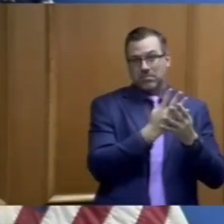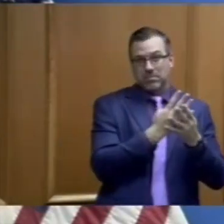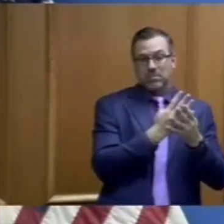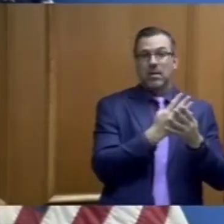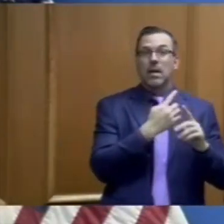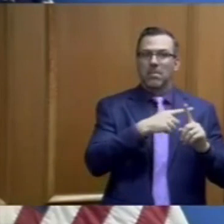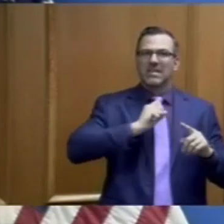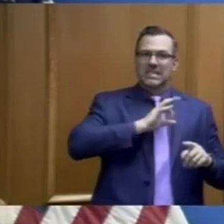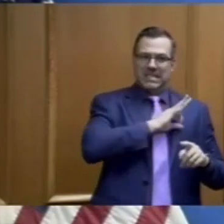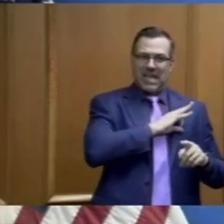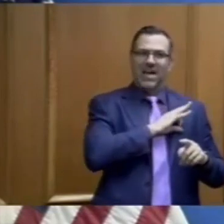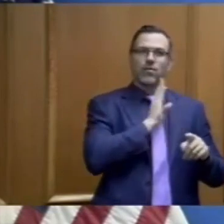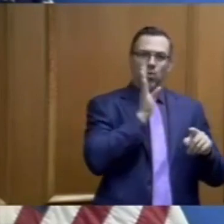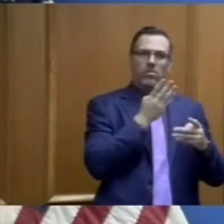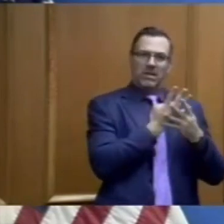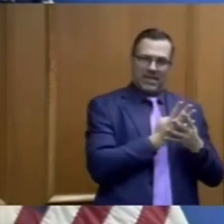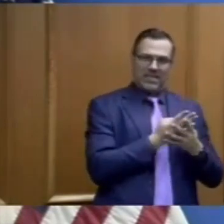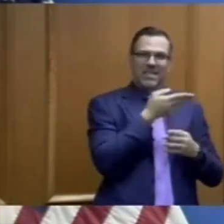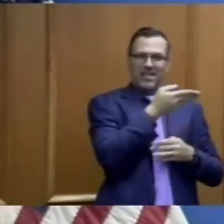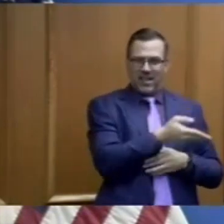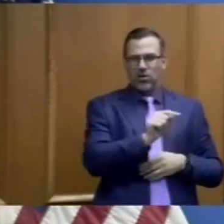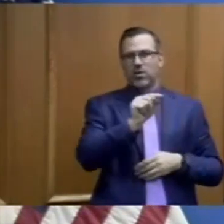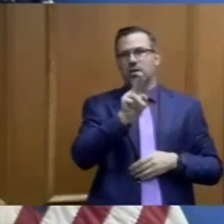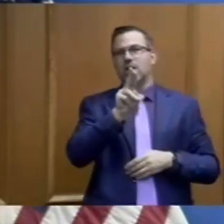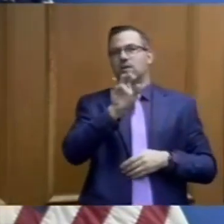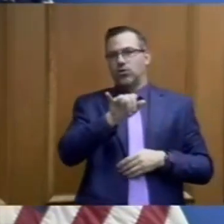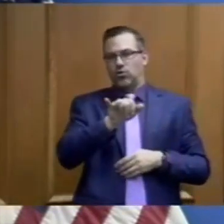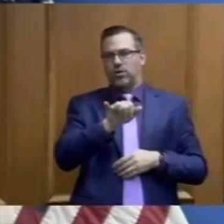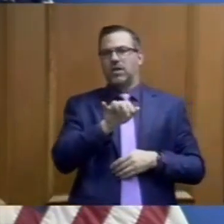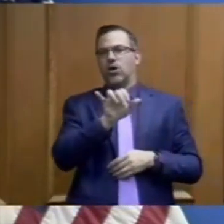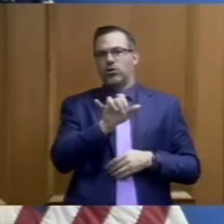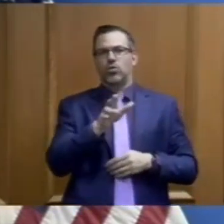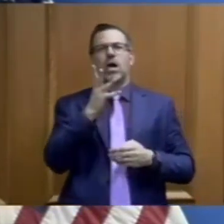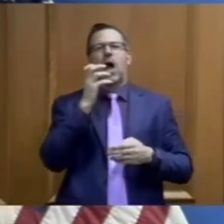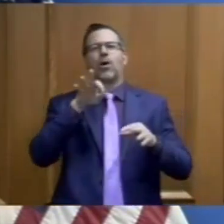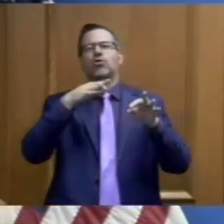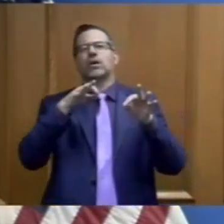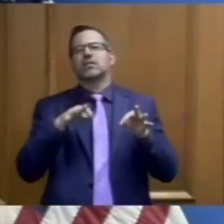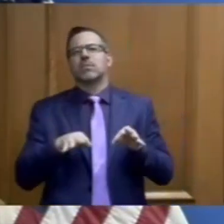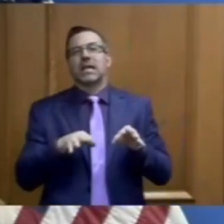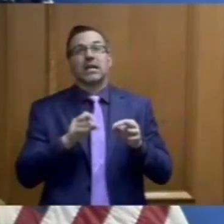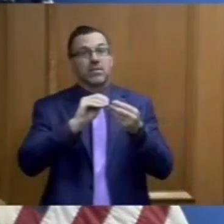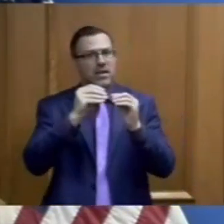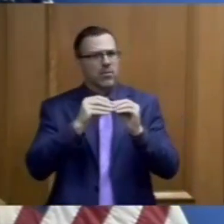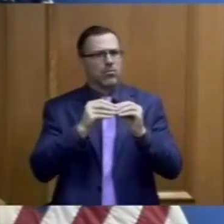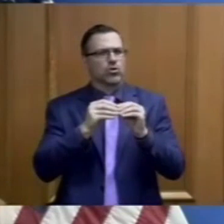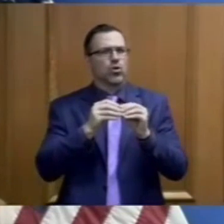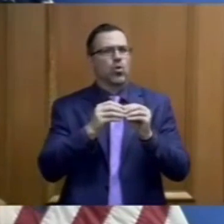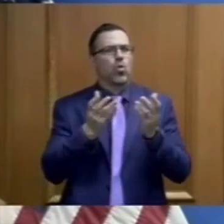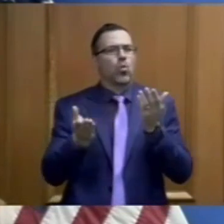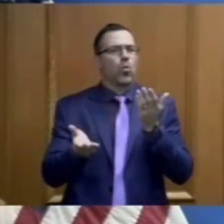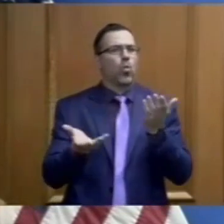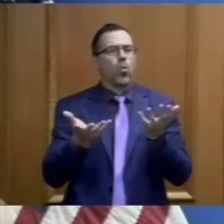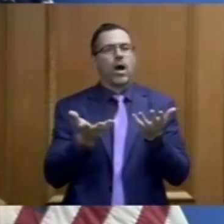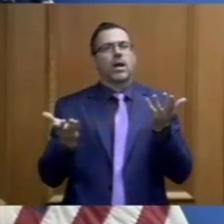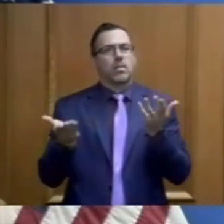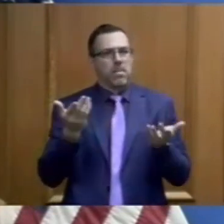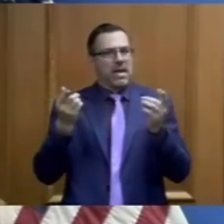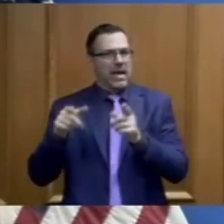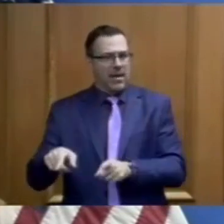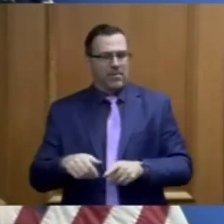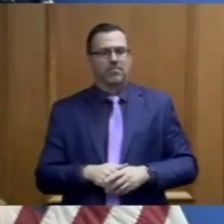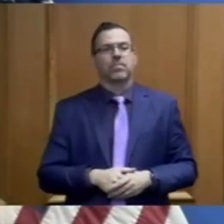Turney Complex. I just wanted to give you a heads-up on what to expect on those numbers. So the